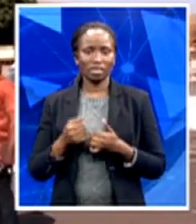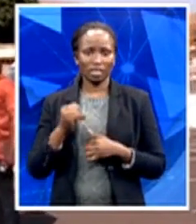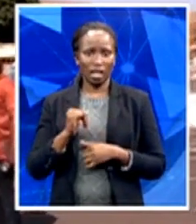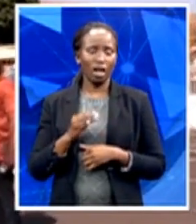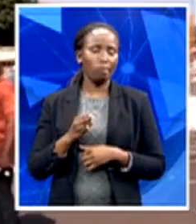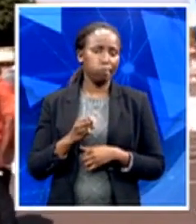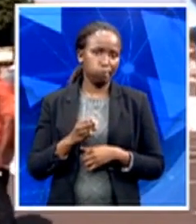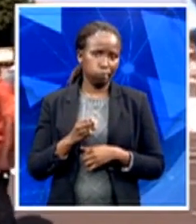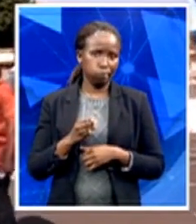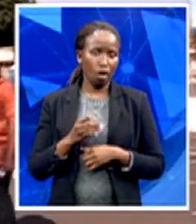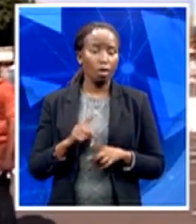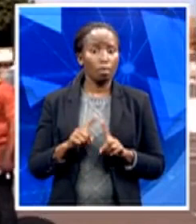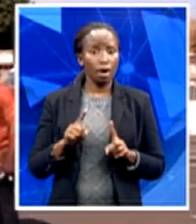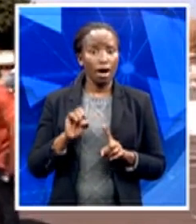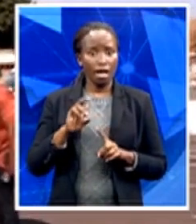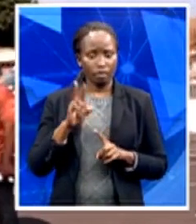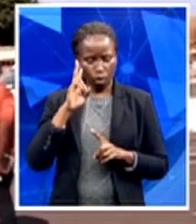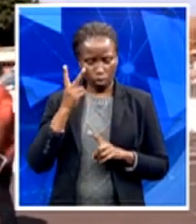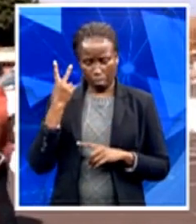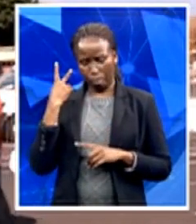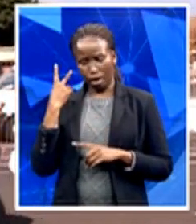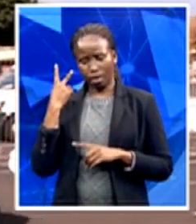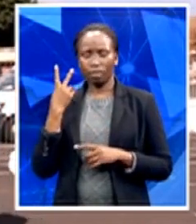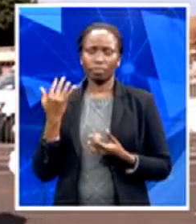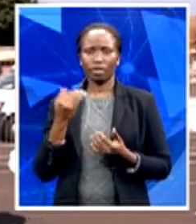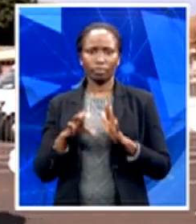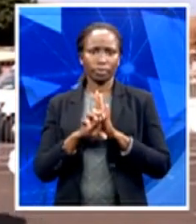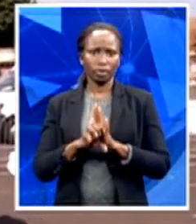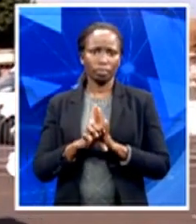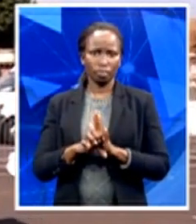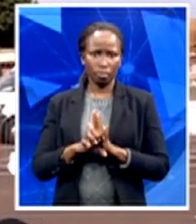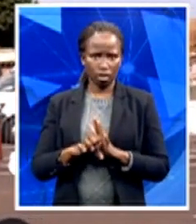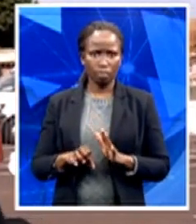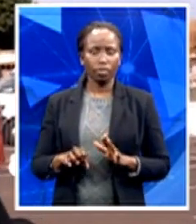instance, the Balkanisation of education, for instance,